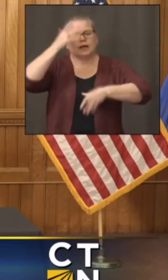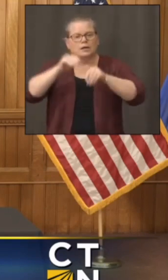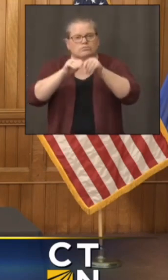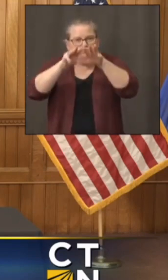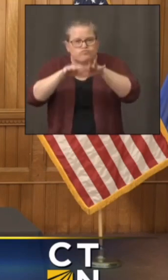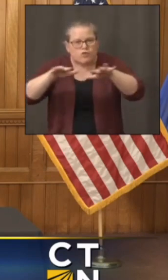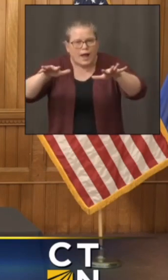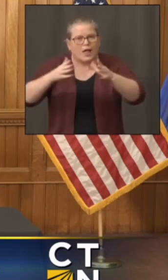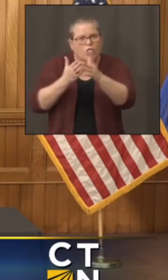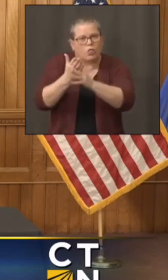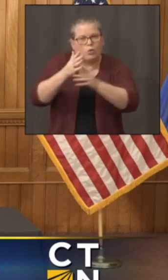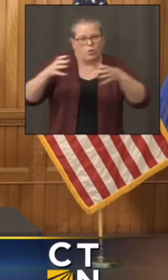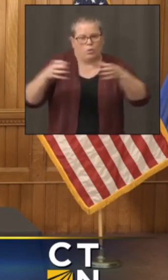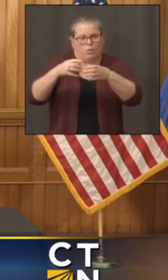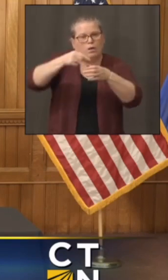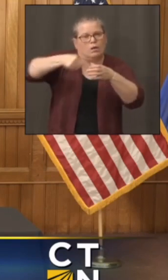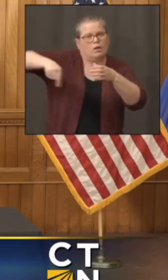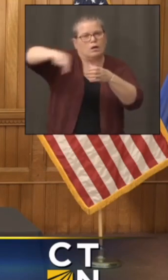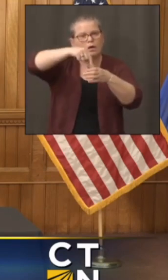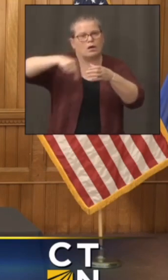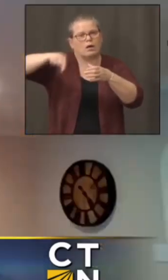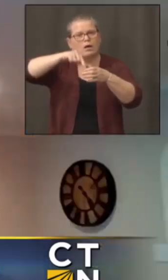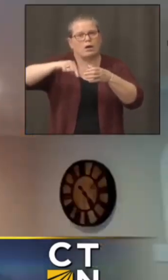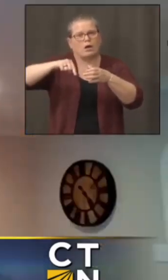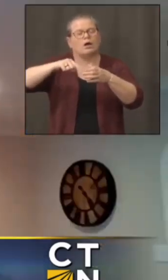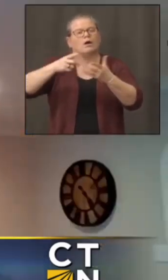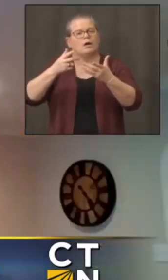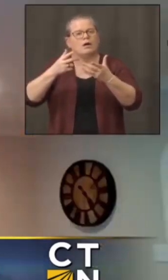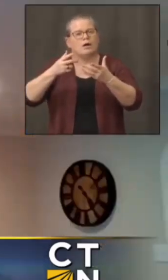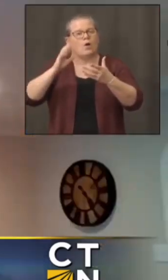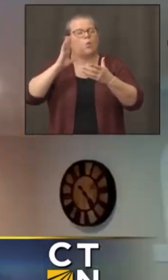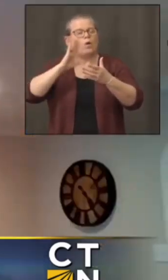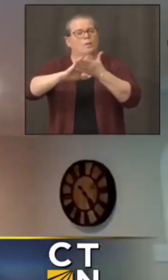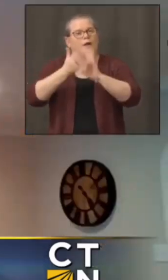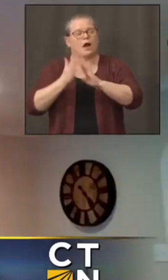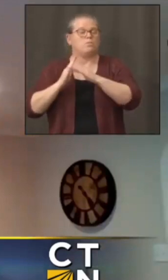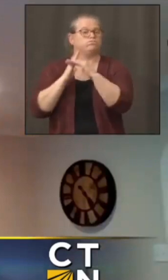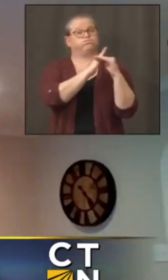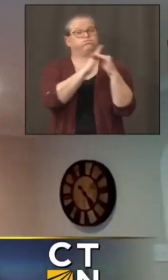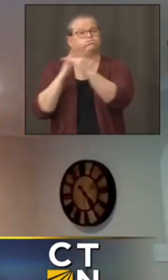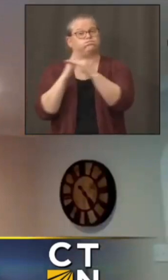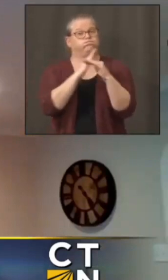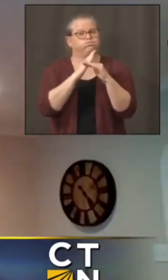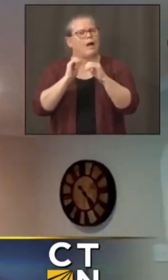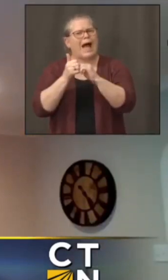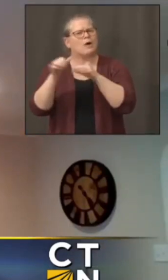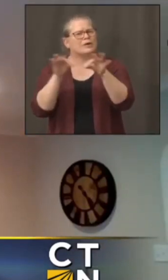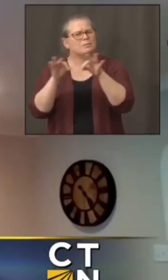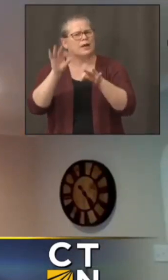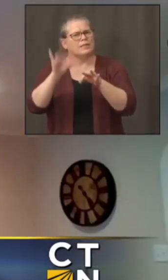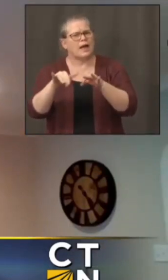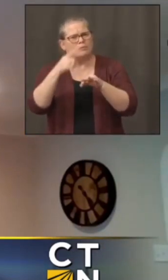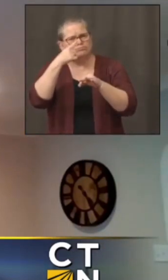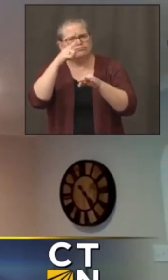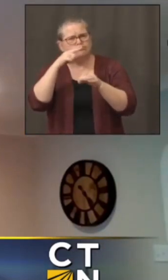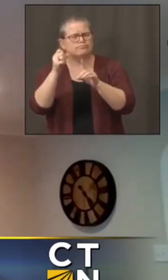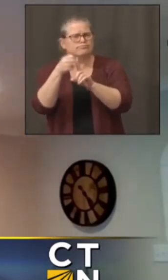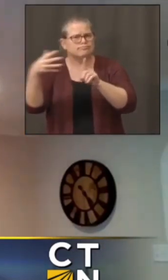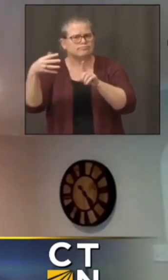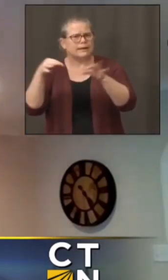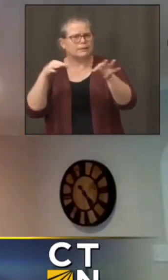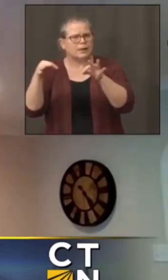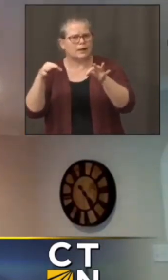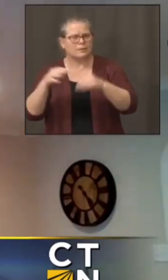well there are two ways that we can become immune to an infectious disease